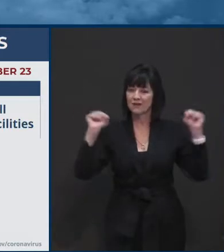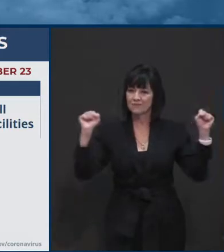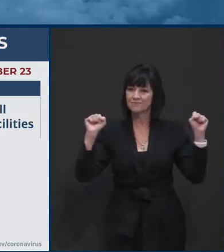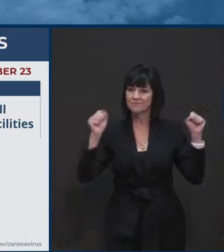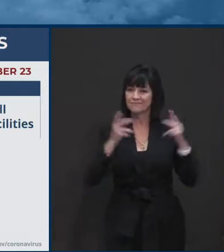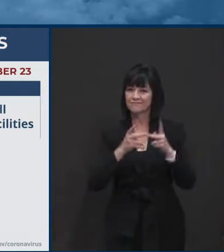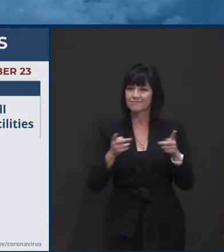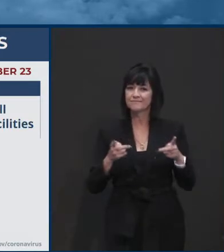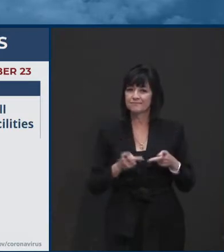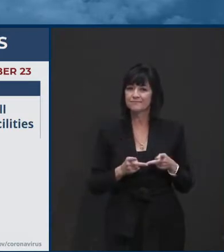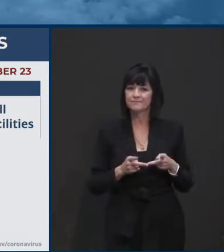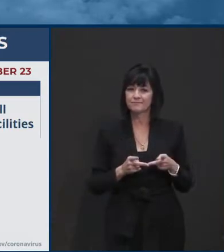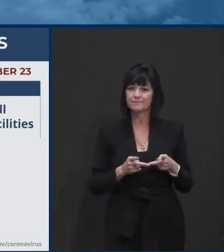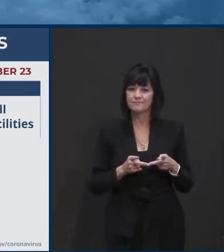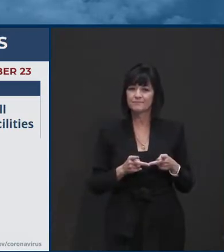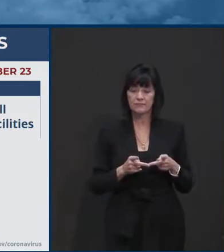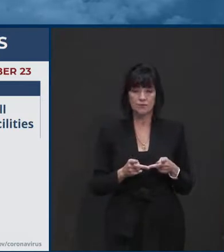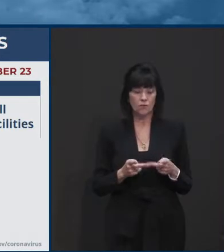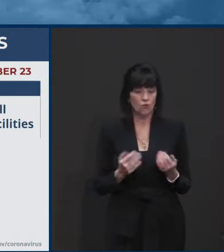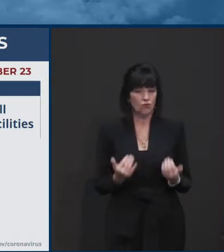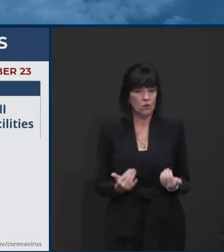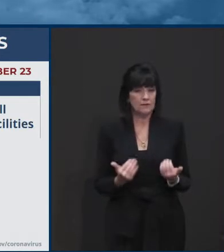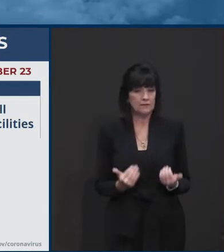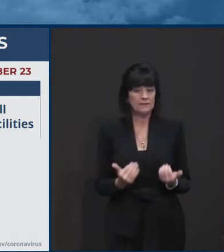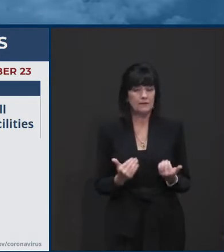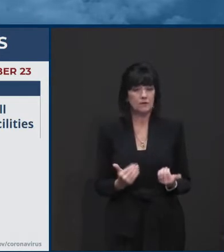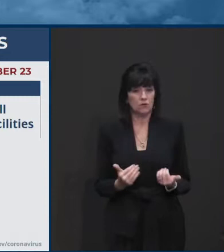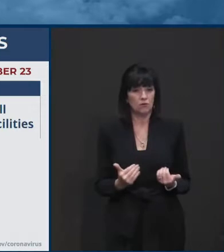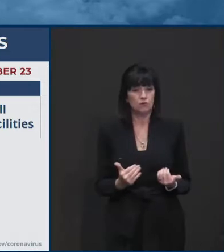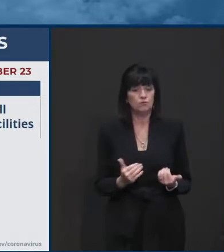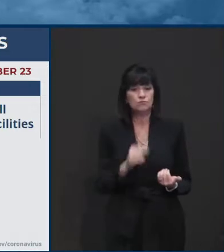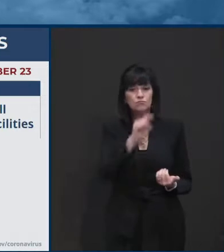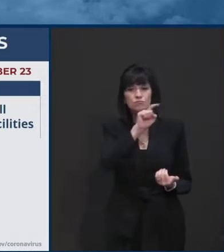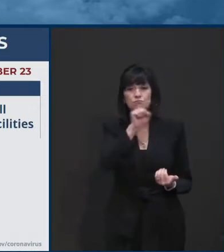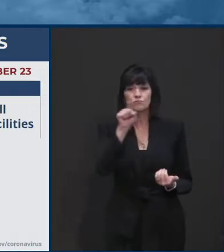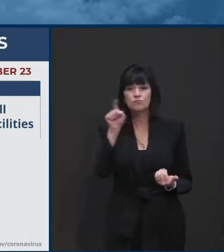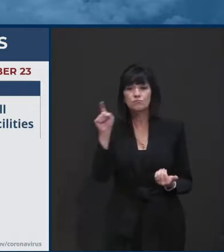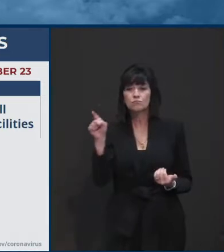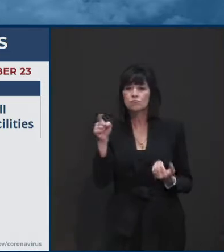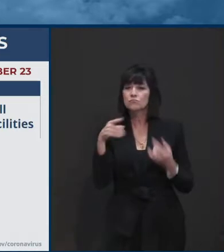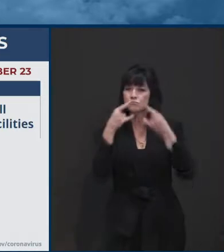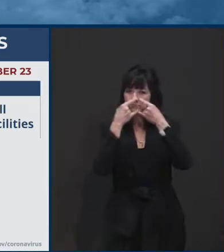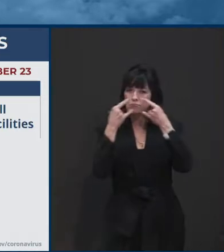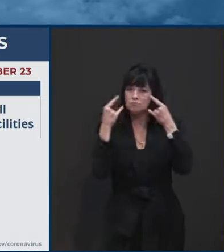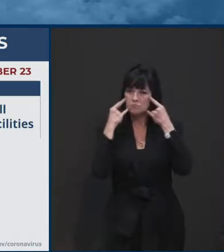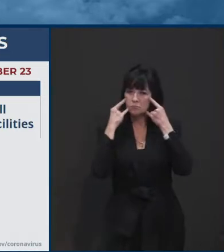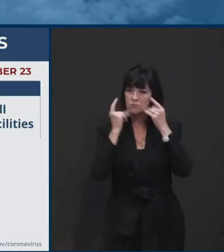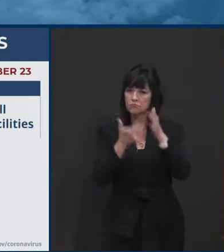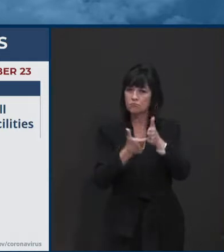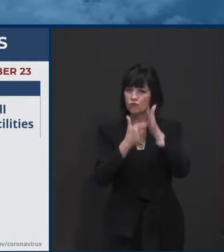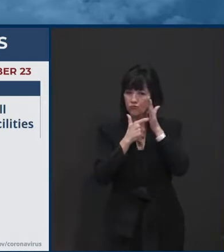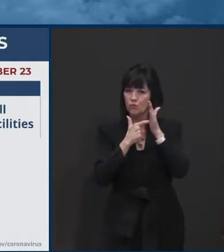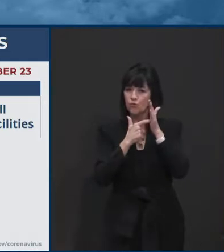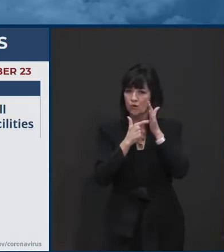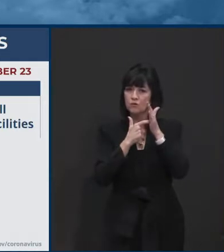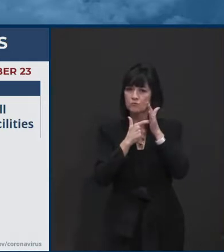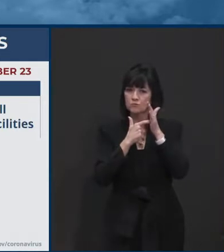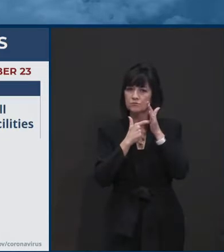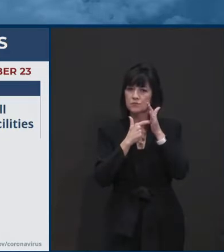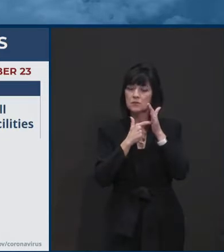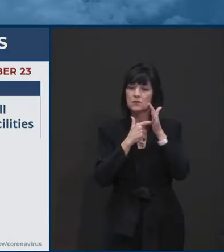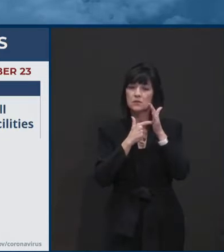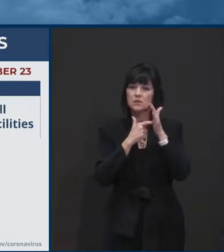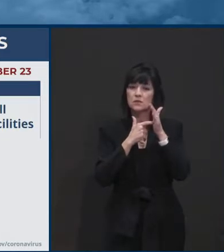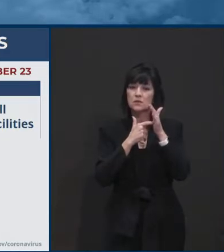mask requirements for, um, these exercise facilities, but they don't include